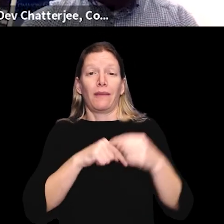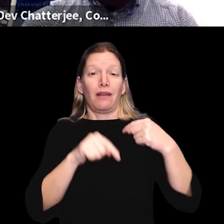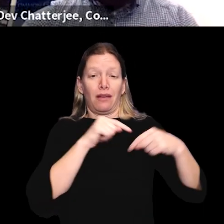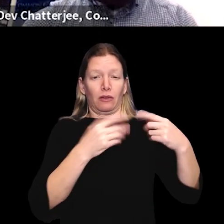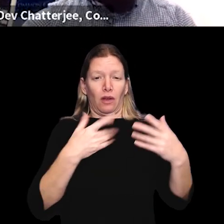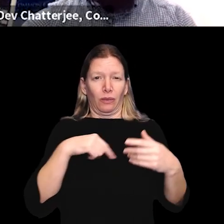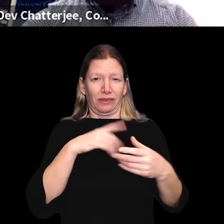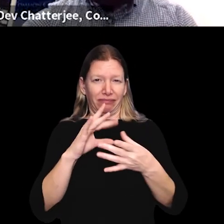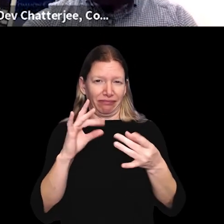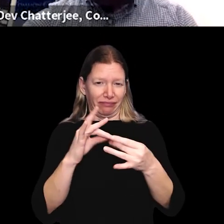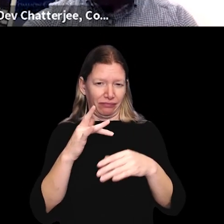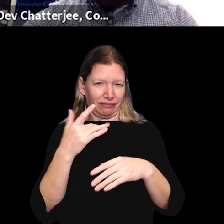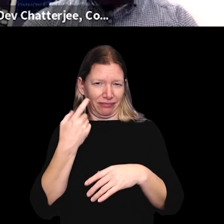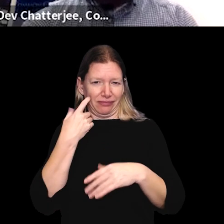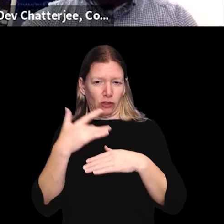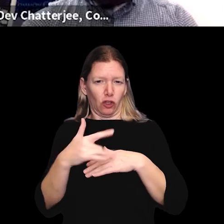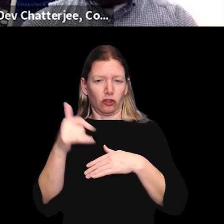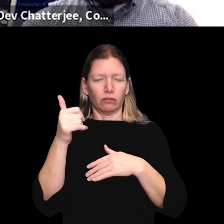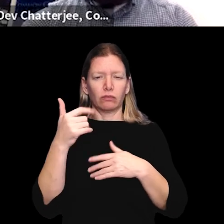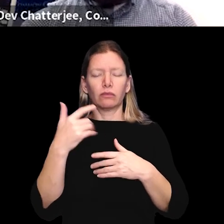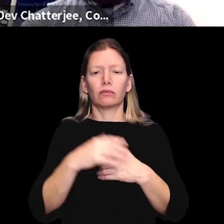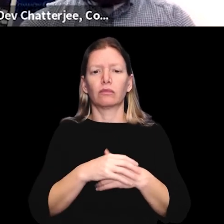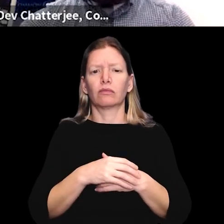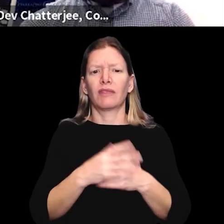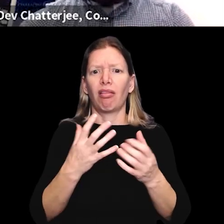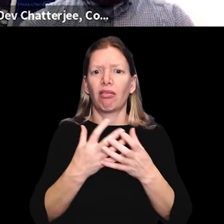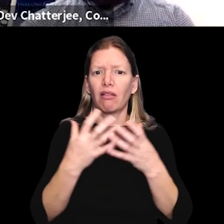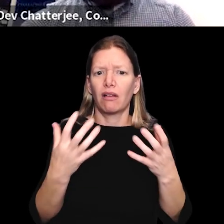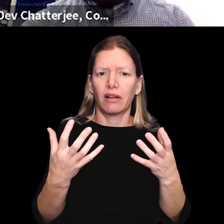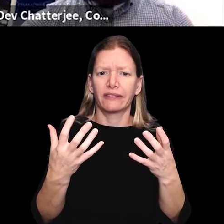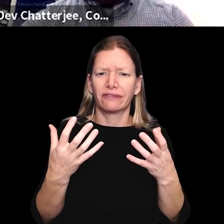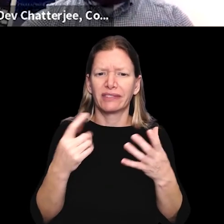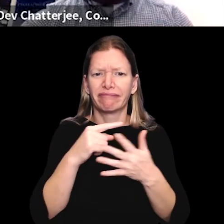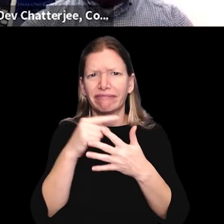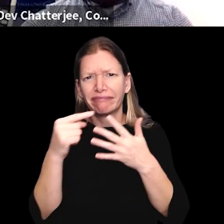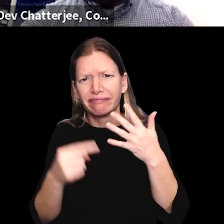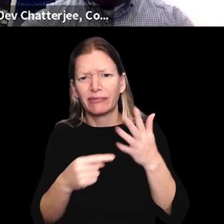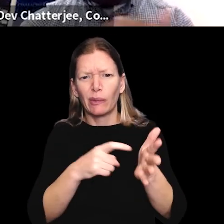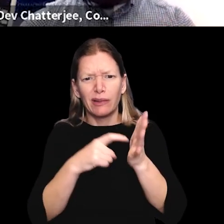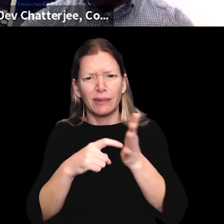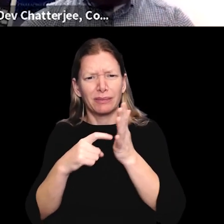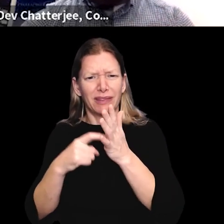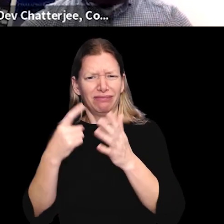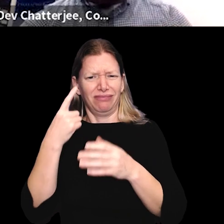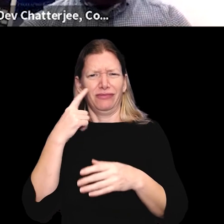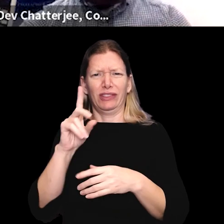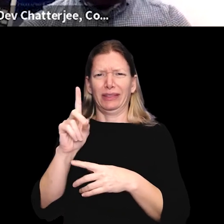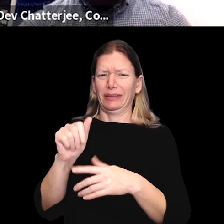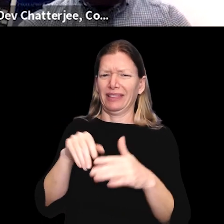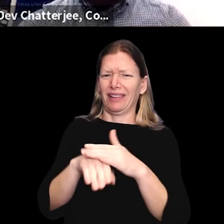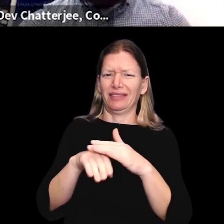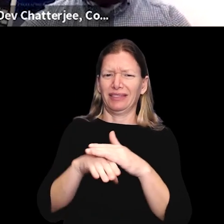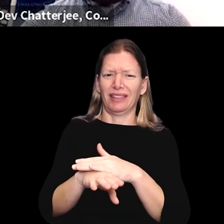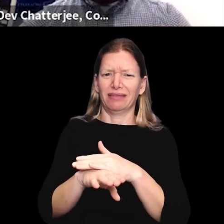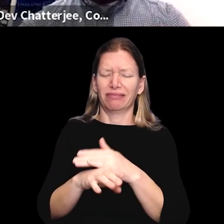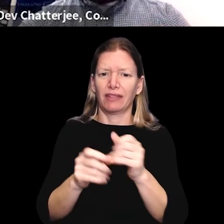some of what we spoke about earlier. There, there are a lot of although there are requirements in place for disability